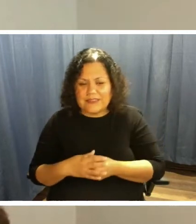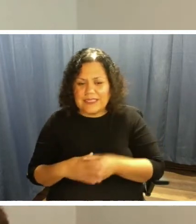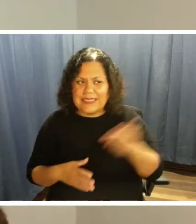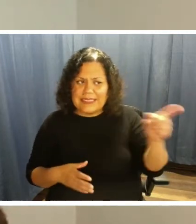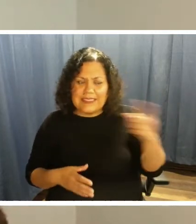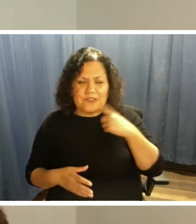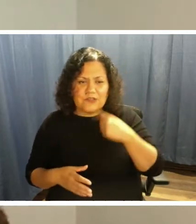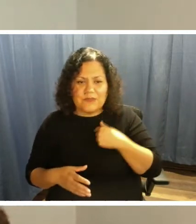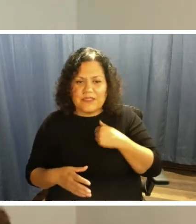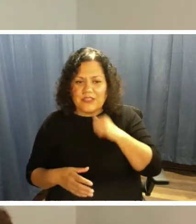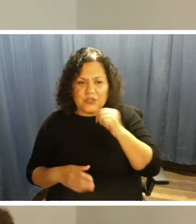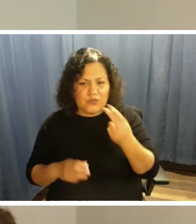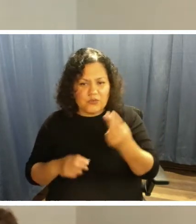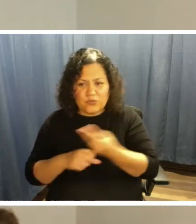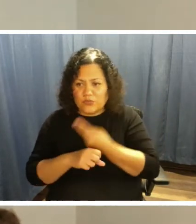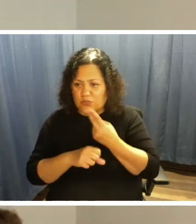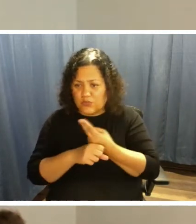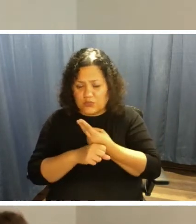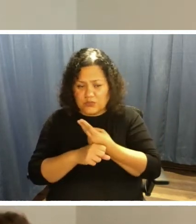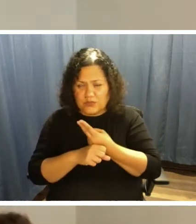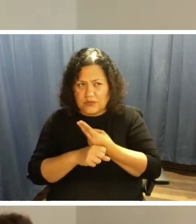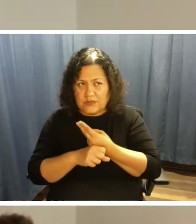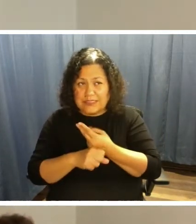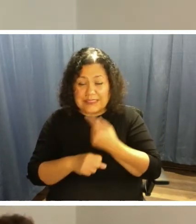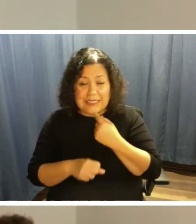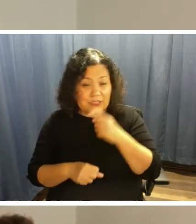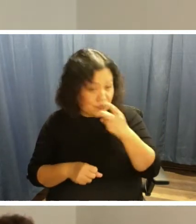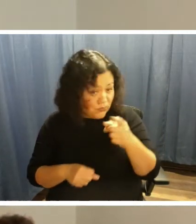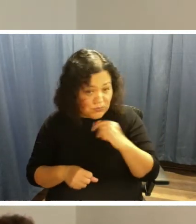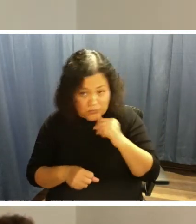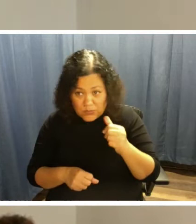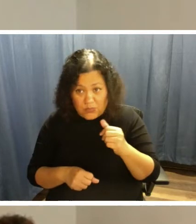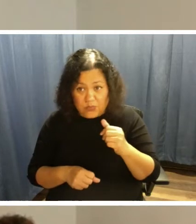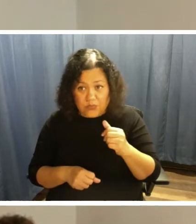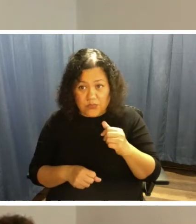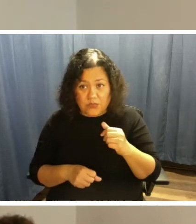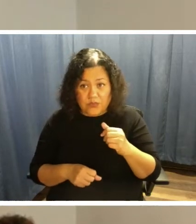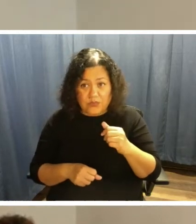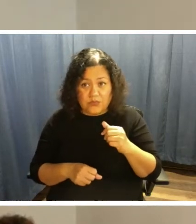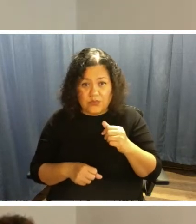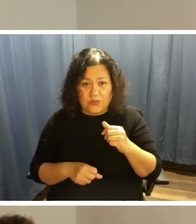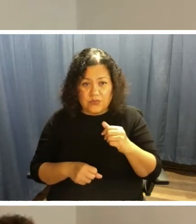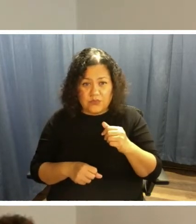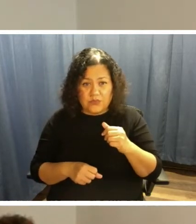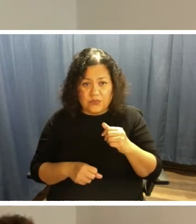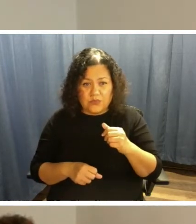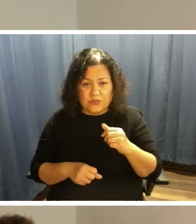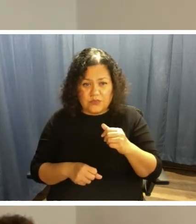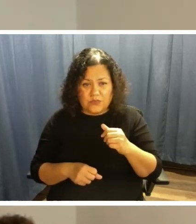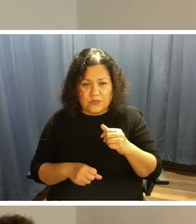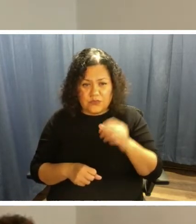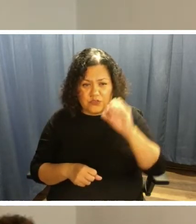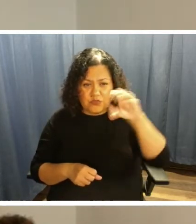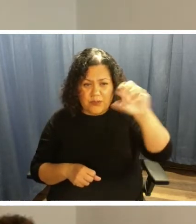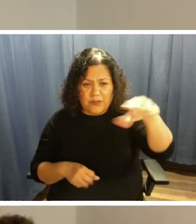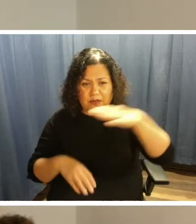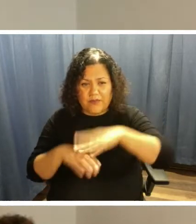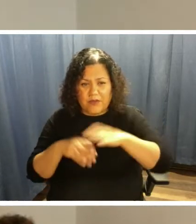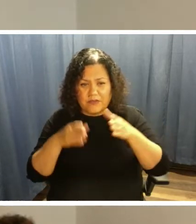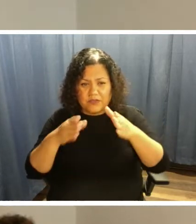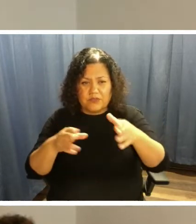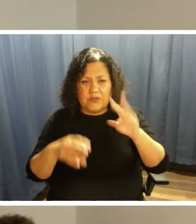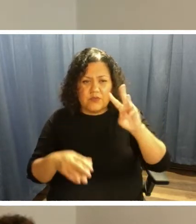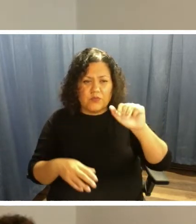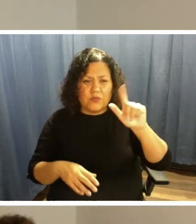don't use, you don't go anywhere on Wall Zone. So my question was, how do I know